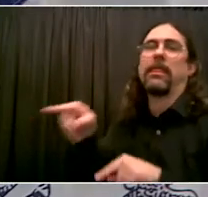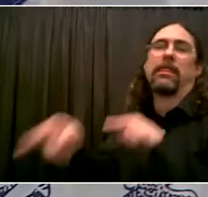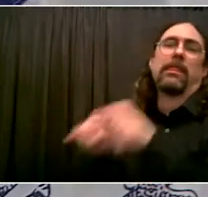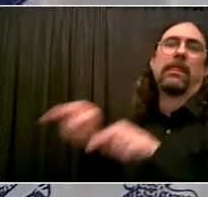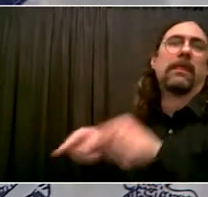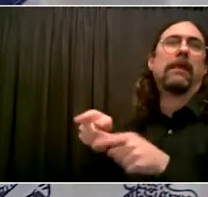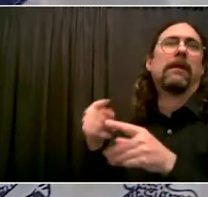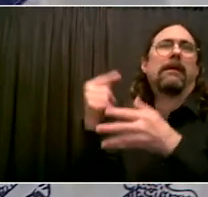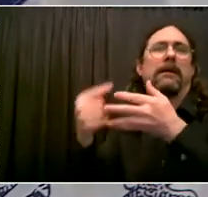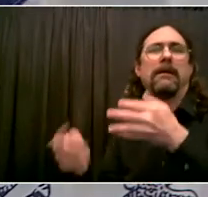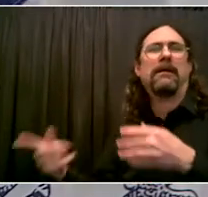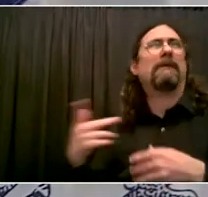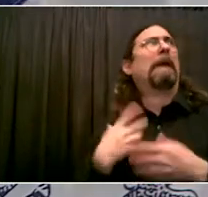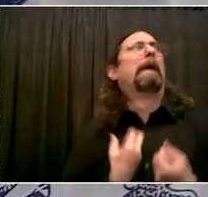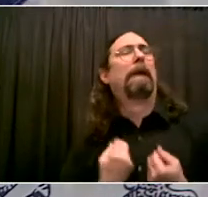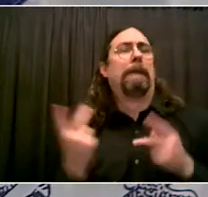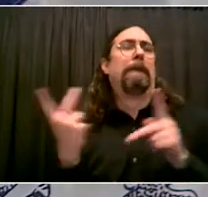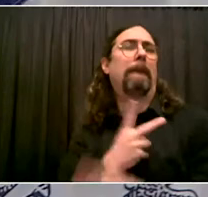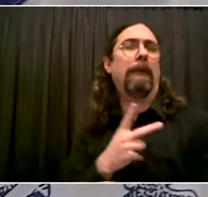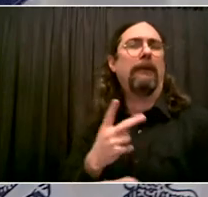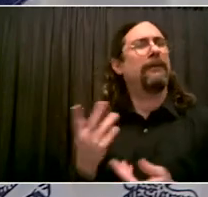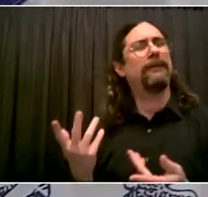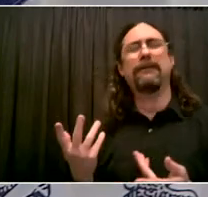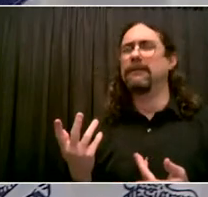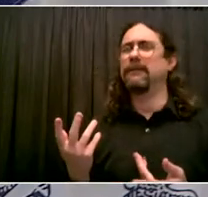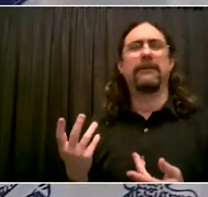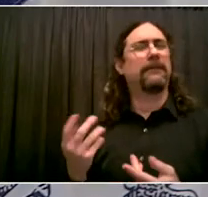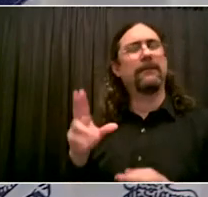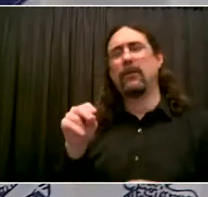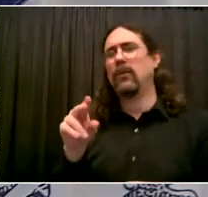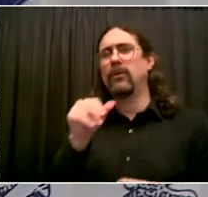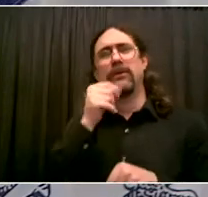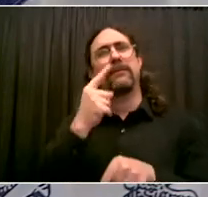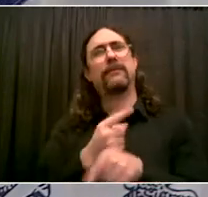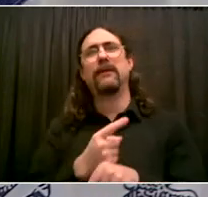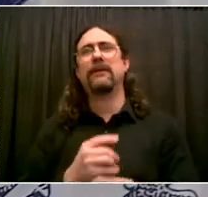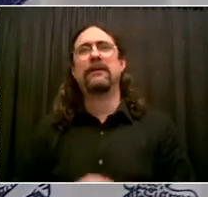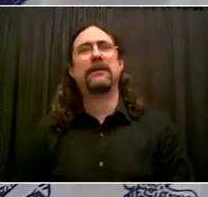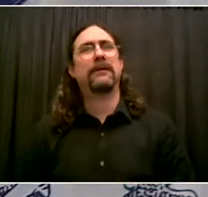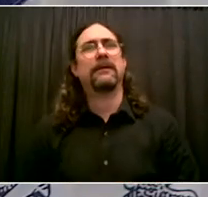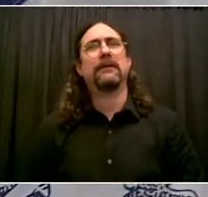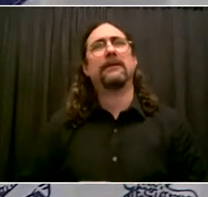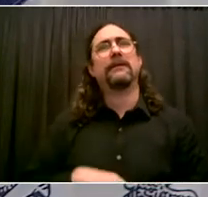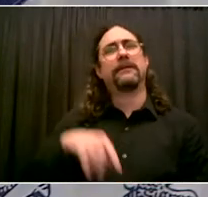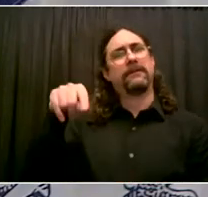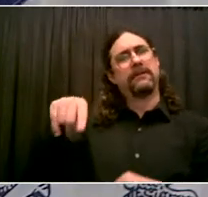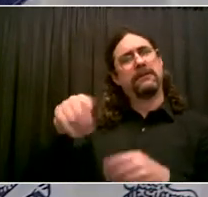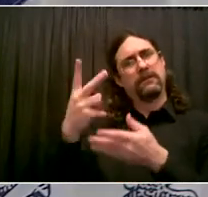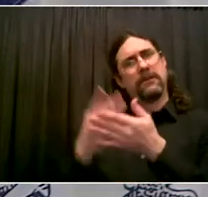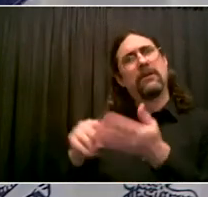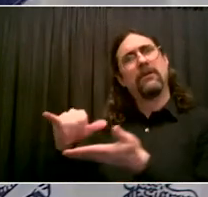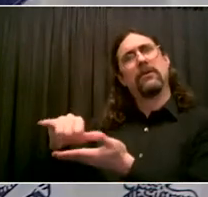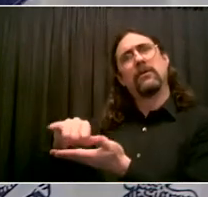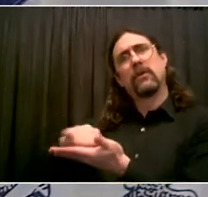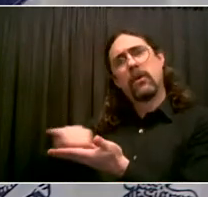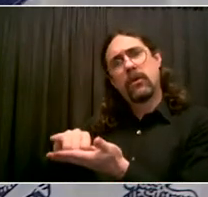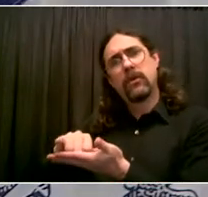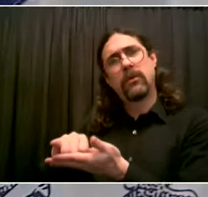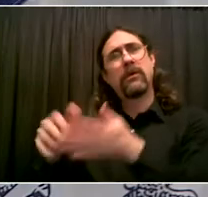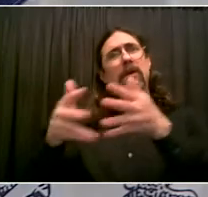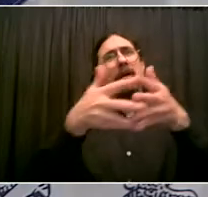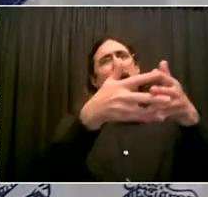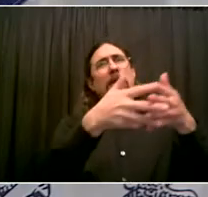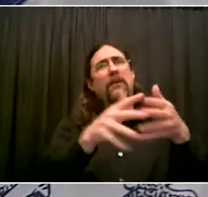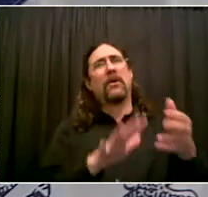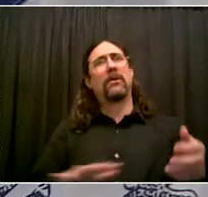problem. It's an American problem. It's a human problem. So this effort to really engage people all over the city through telemental